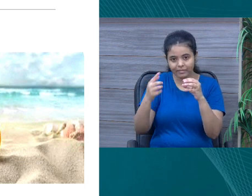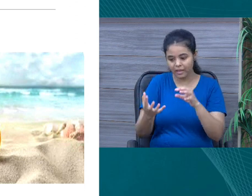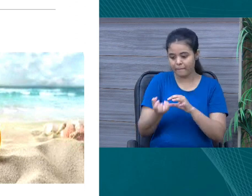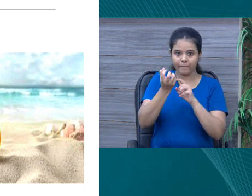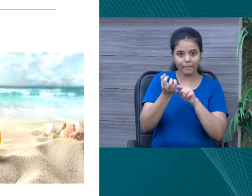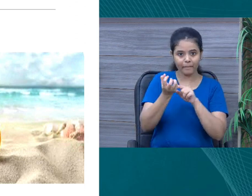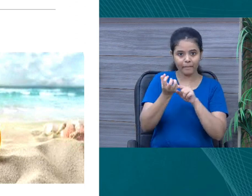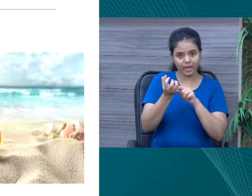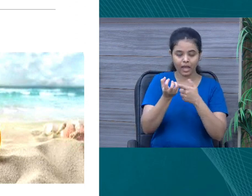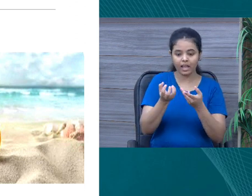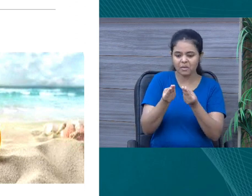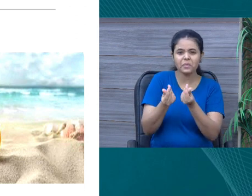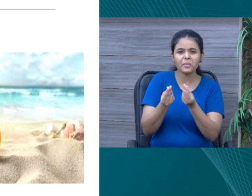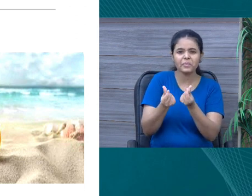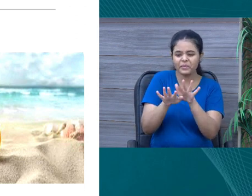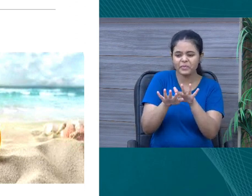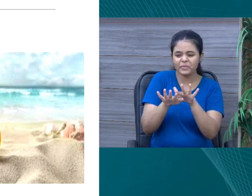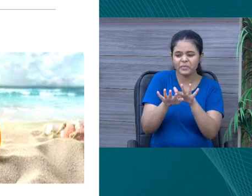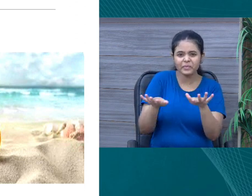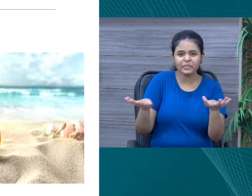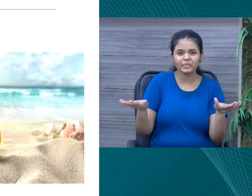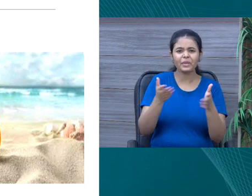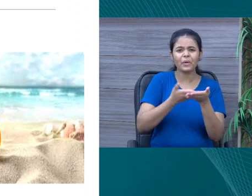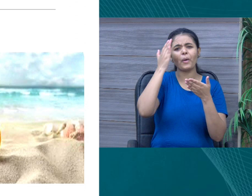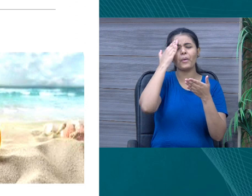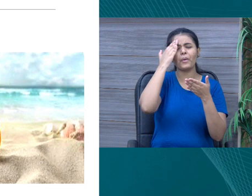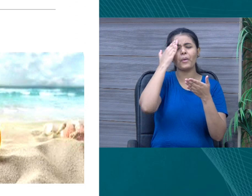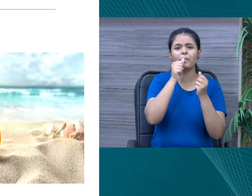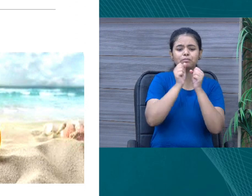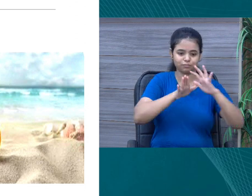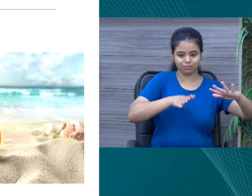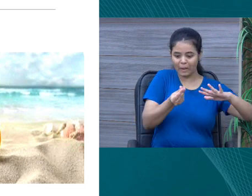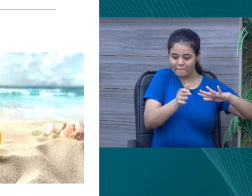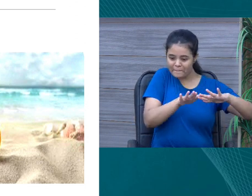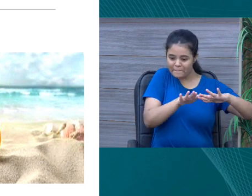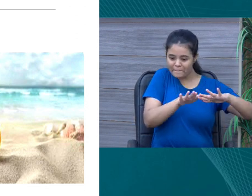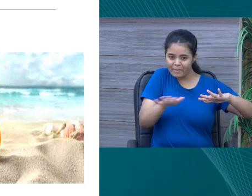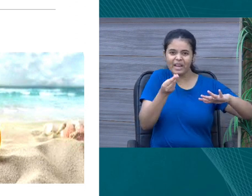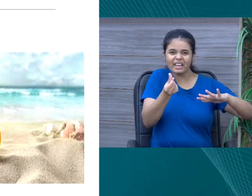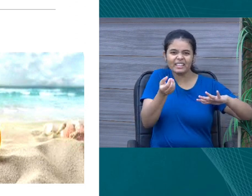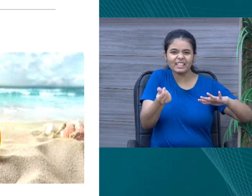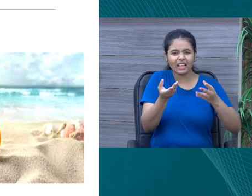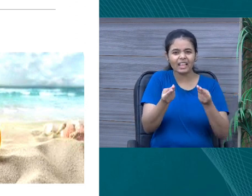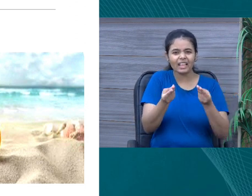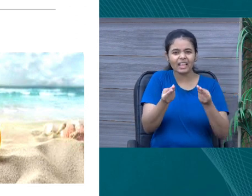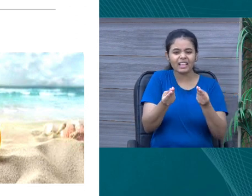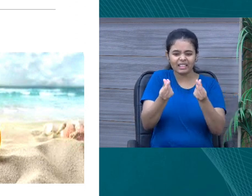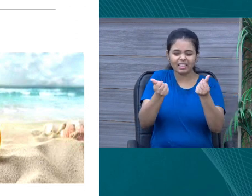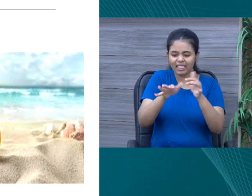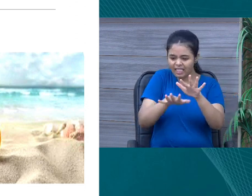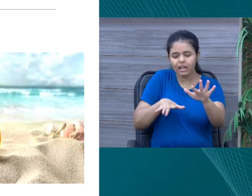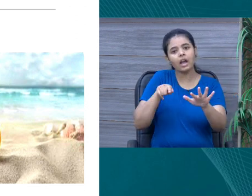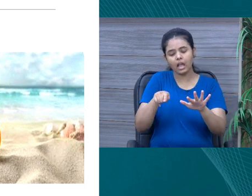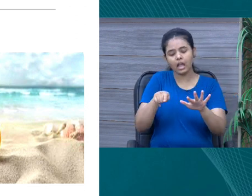So, lying on a sand. We see on sea. You the side of sea, the red is a tree.